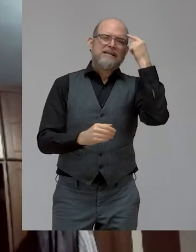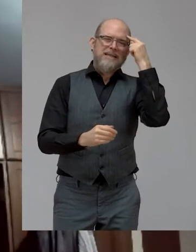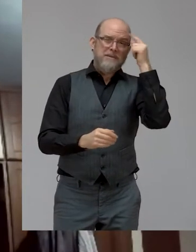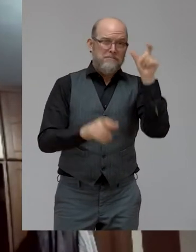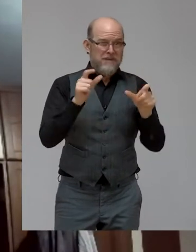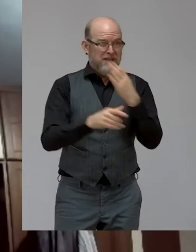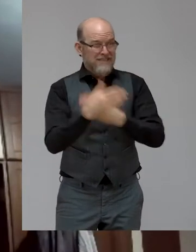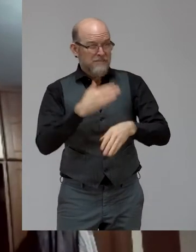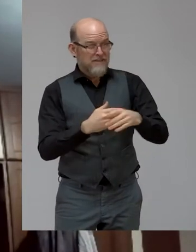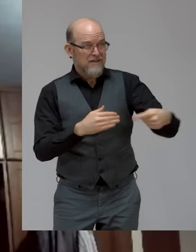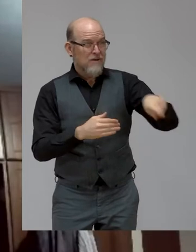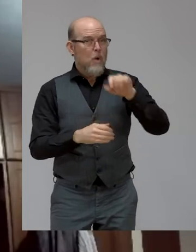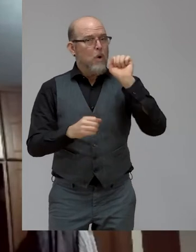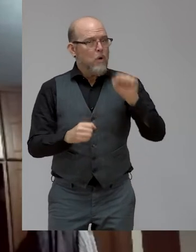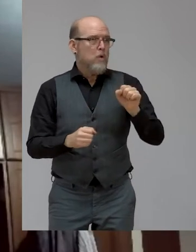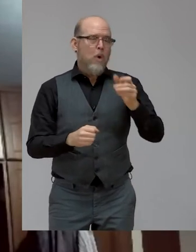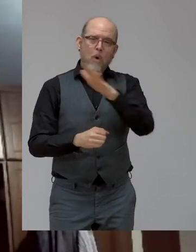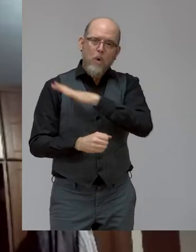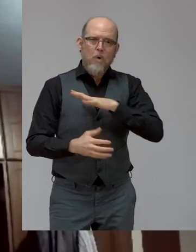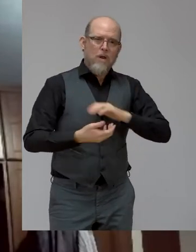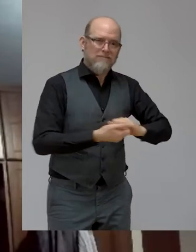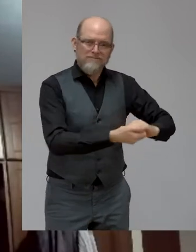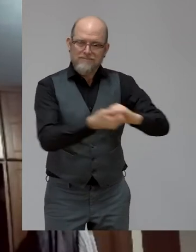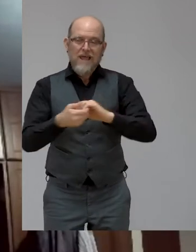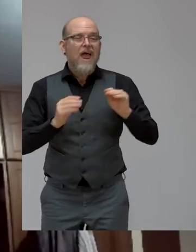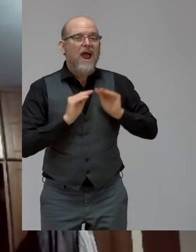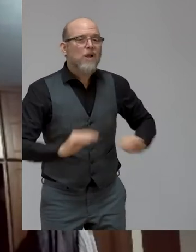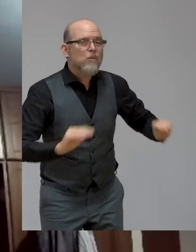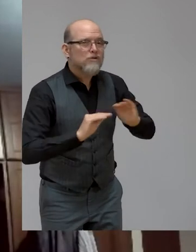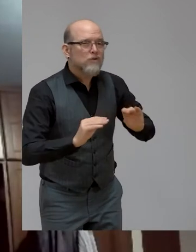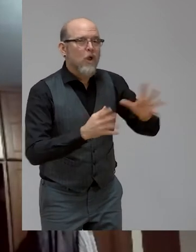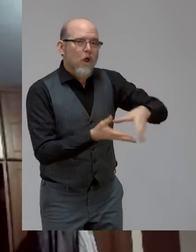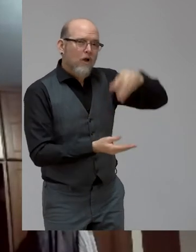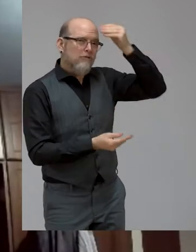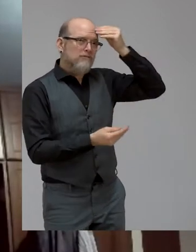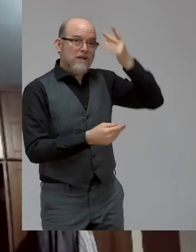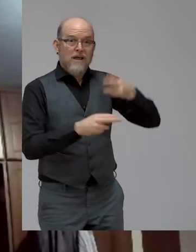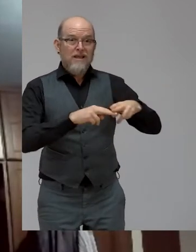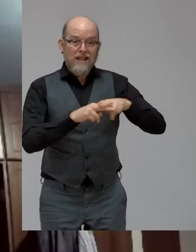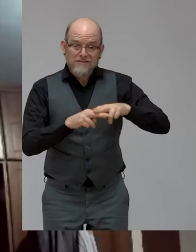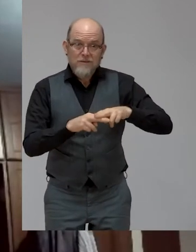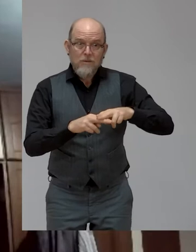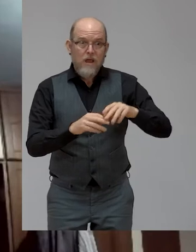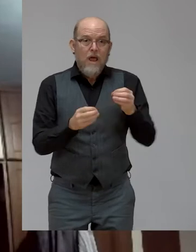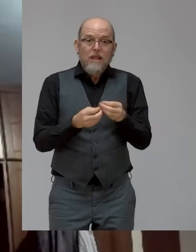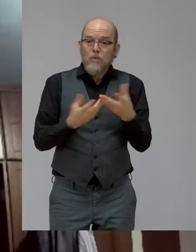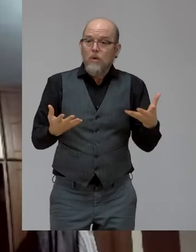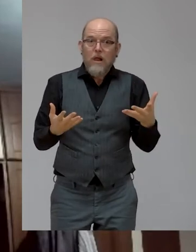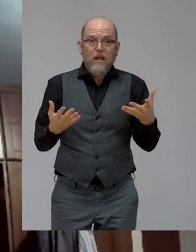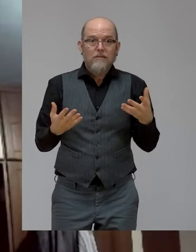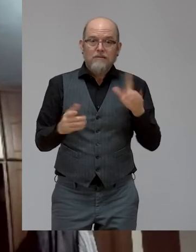growing together, and we can naturally and organically plant equality and inclusion